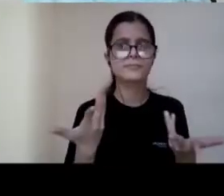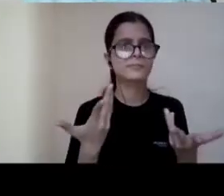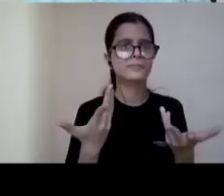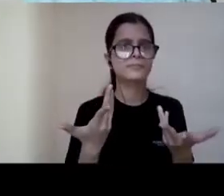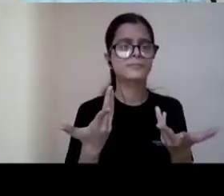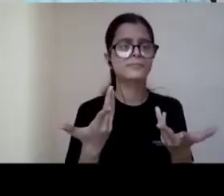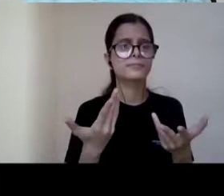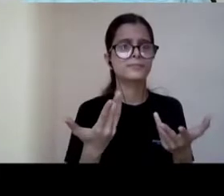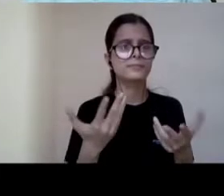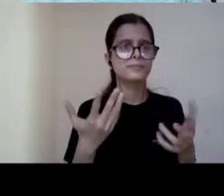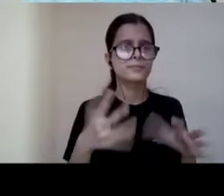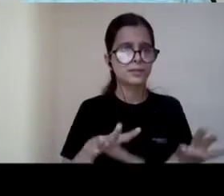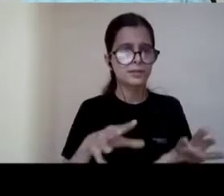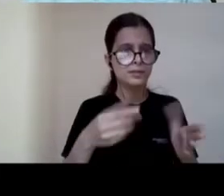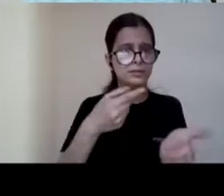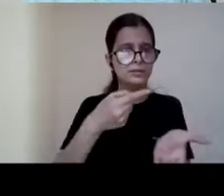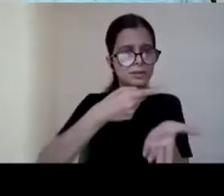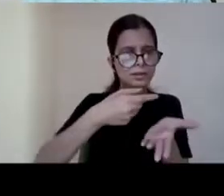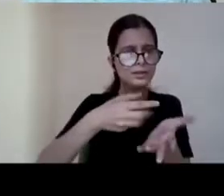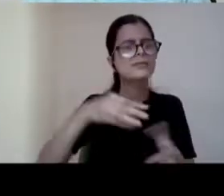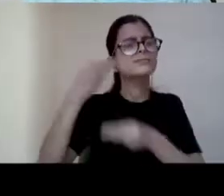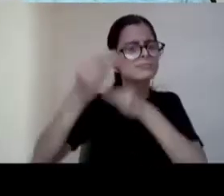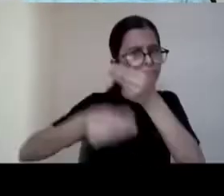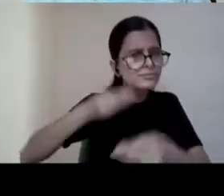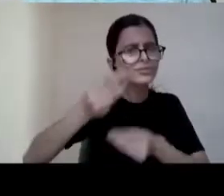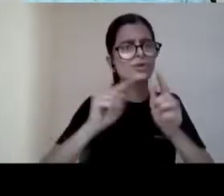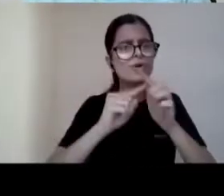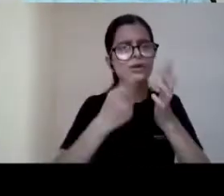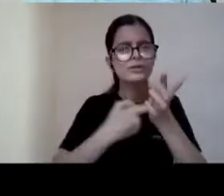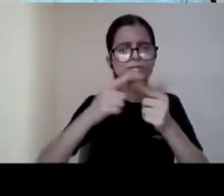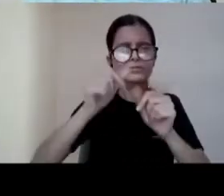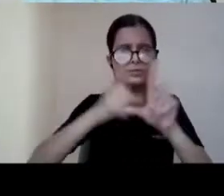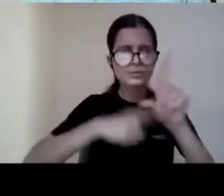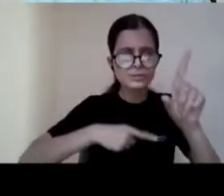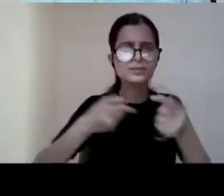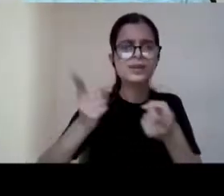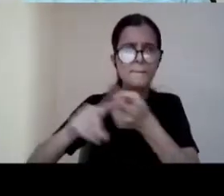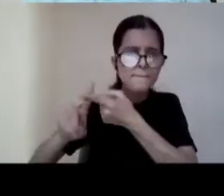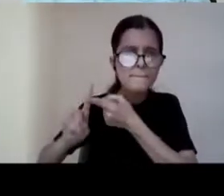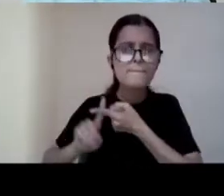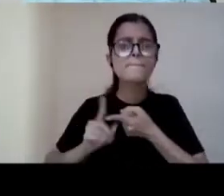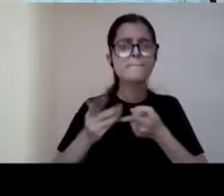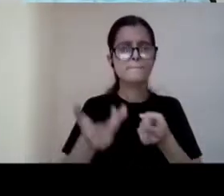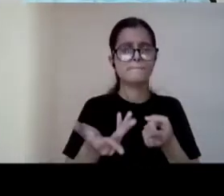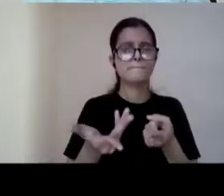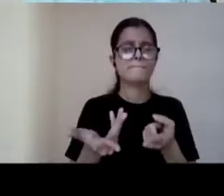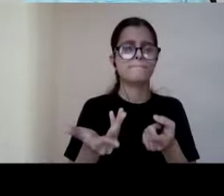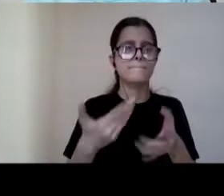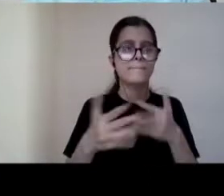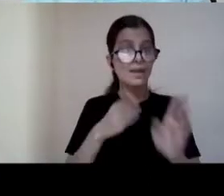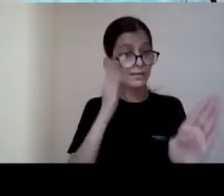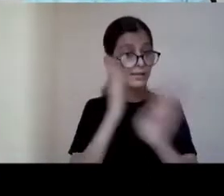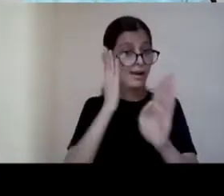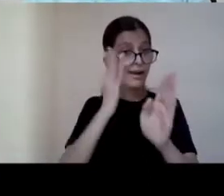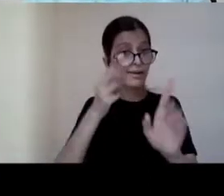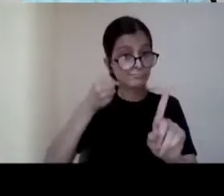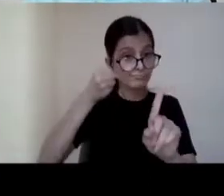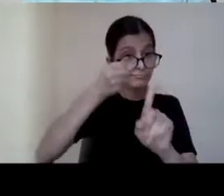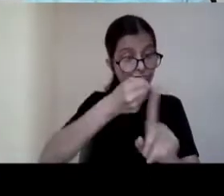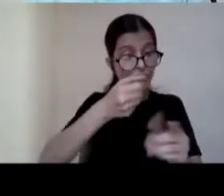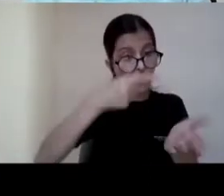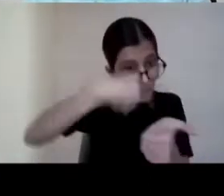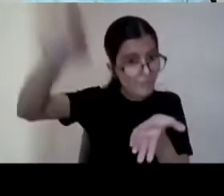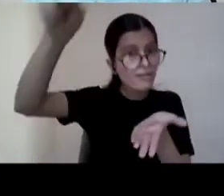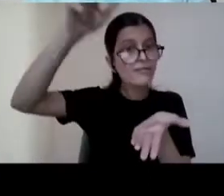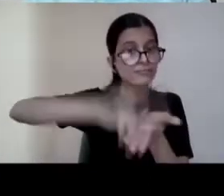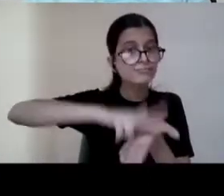it it actually cannot be uh enforced directly uh within